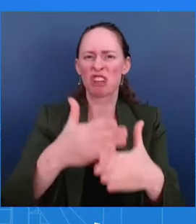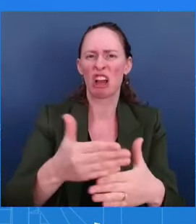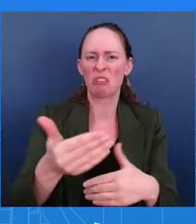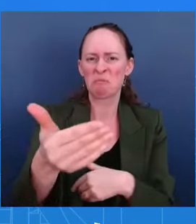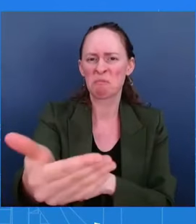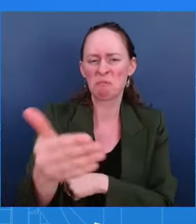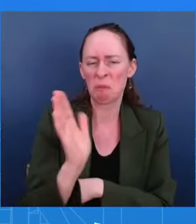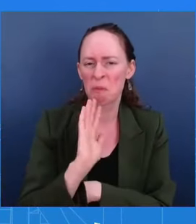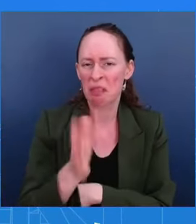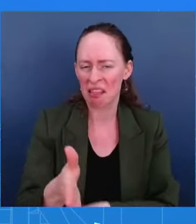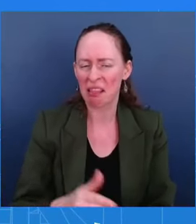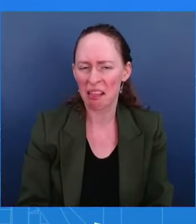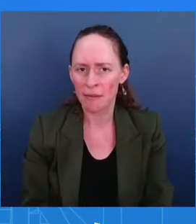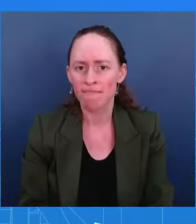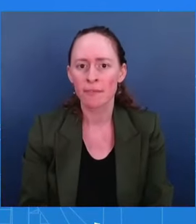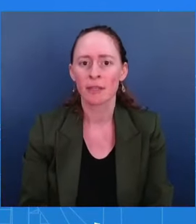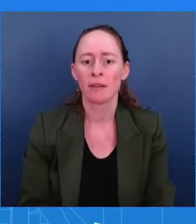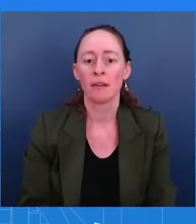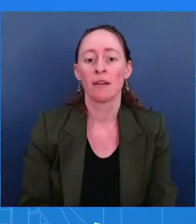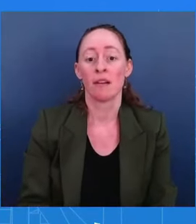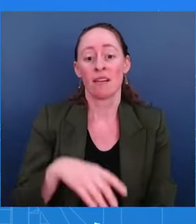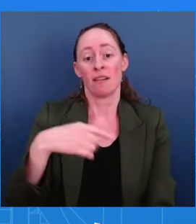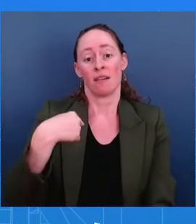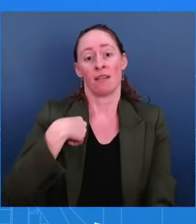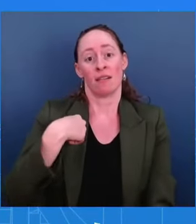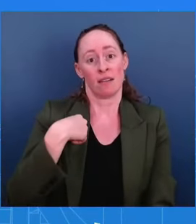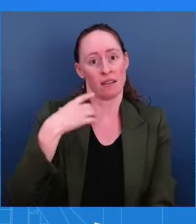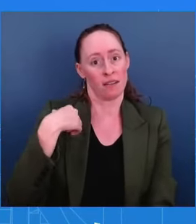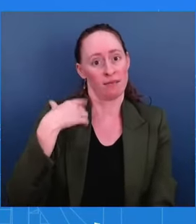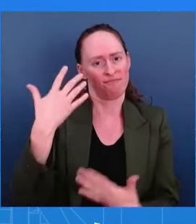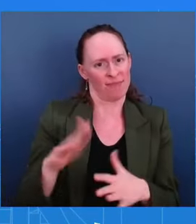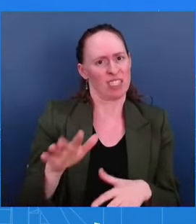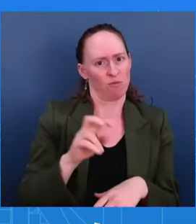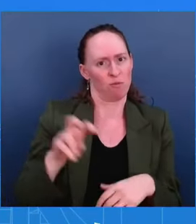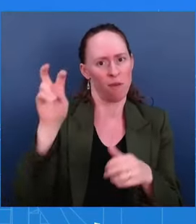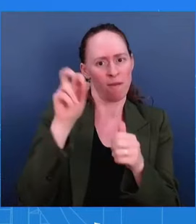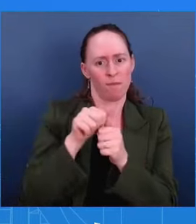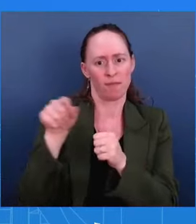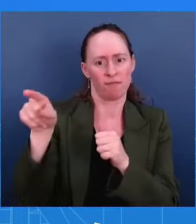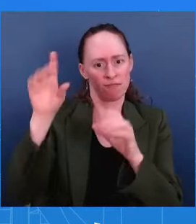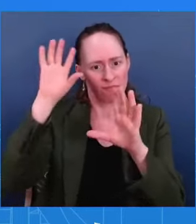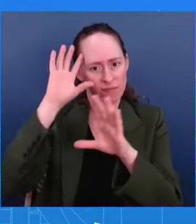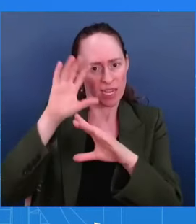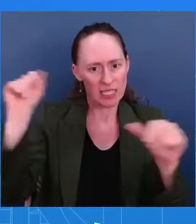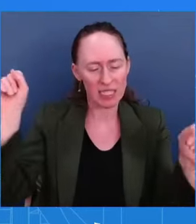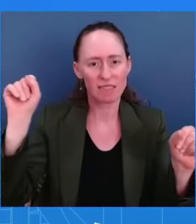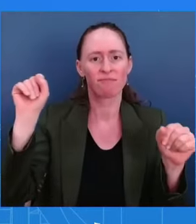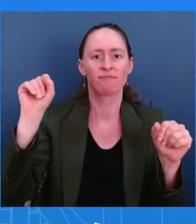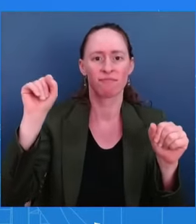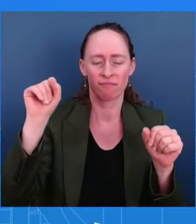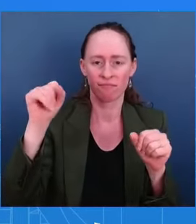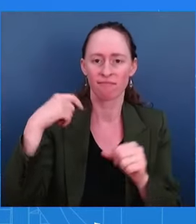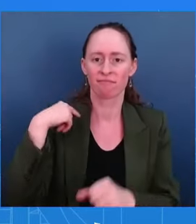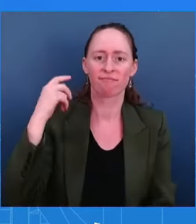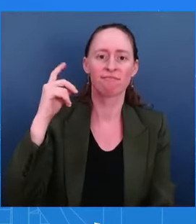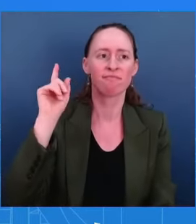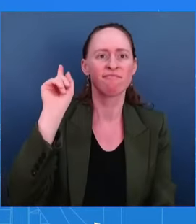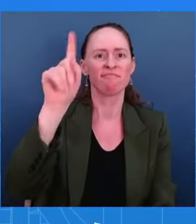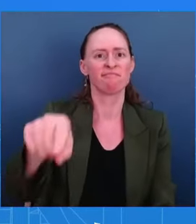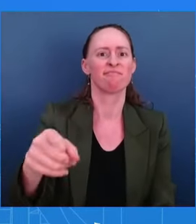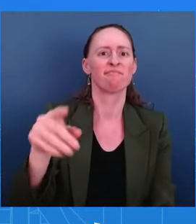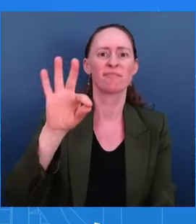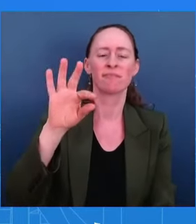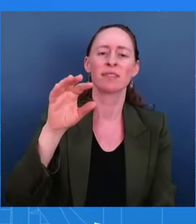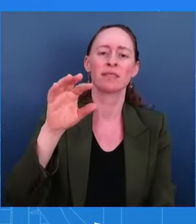with the president on his trips as it relates to that horrific day. And he is